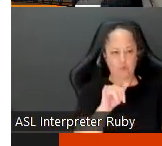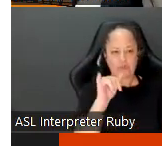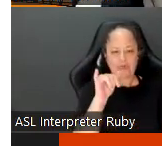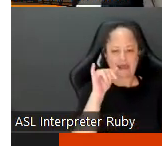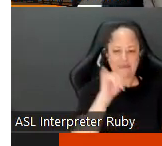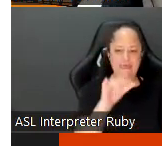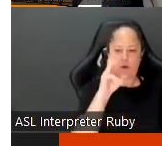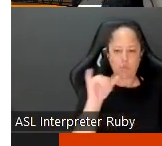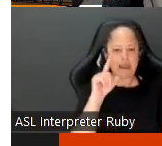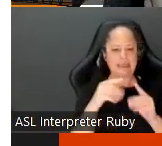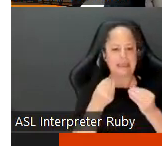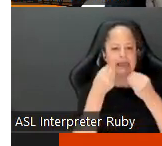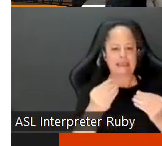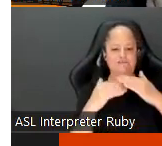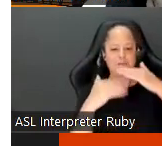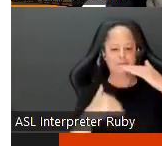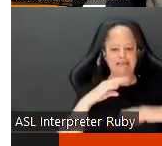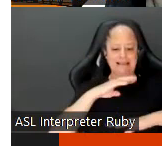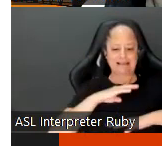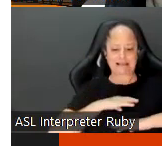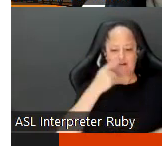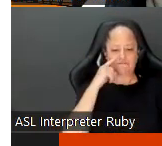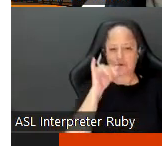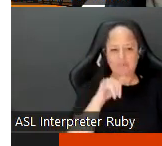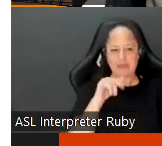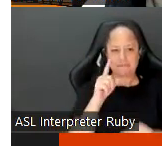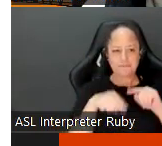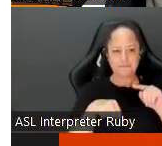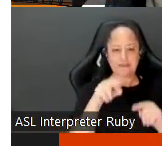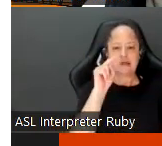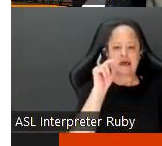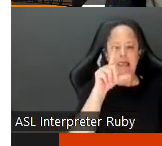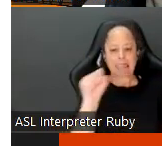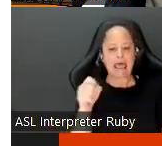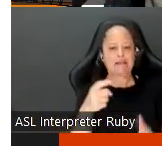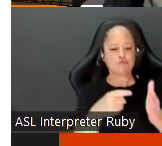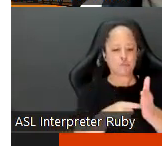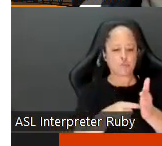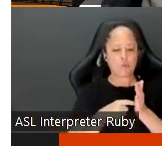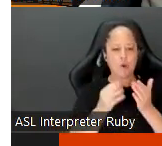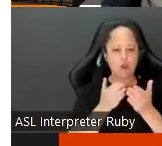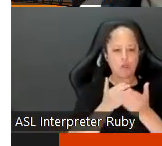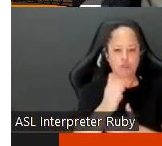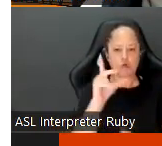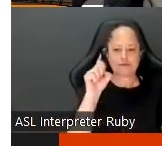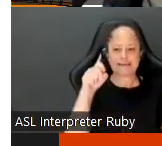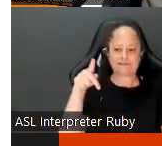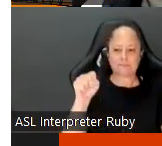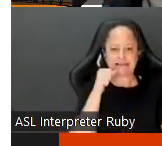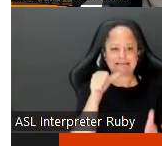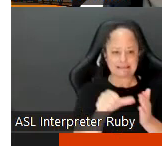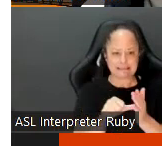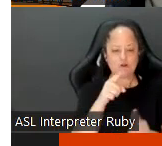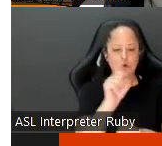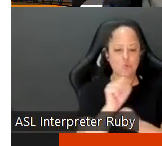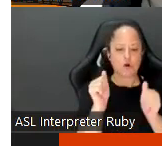like you cannot give them a less than satisfactory for that um again unless it's a requirement through um you know a dsps letter in which case you